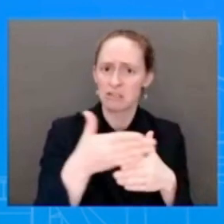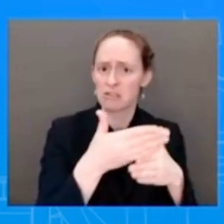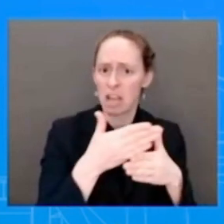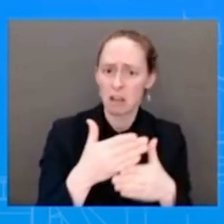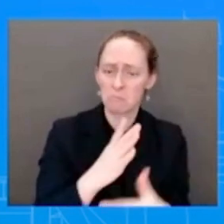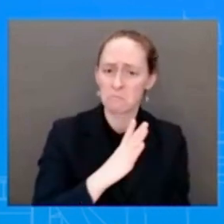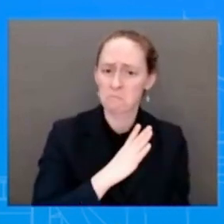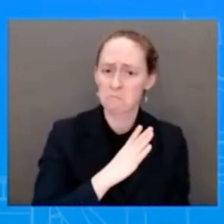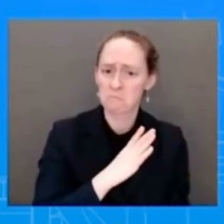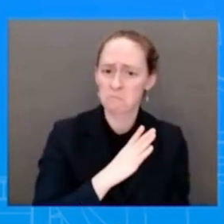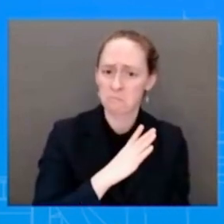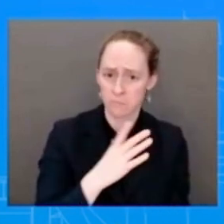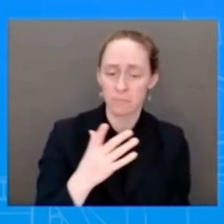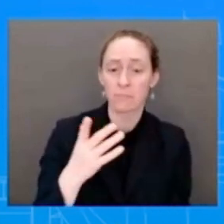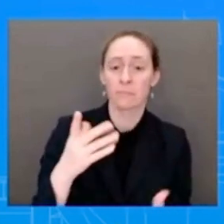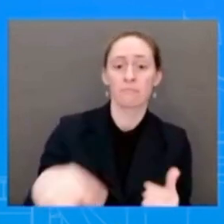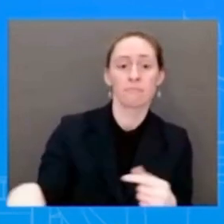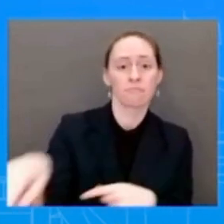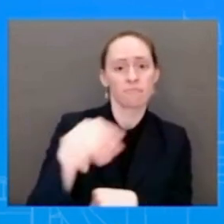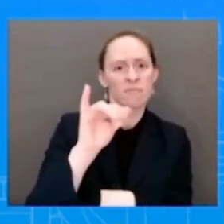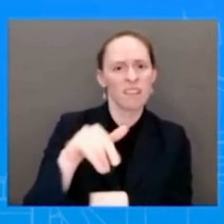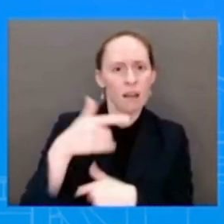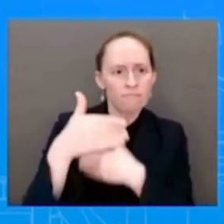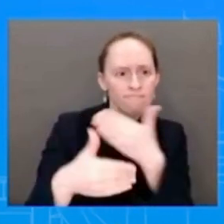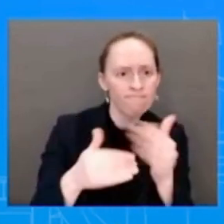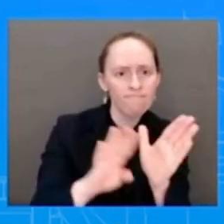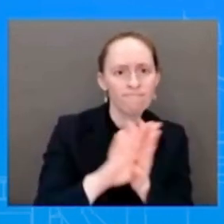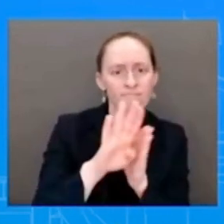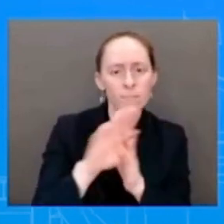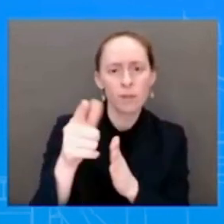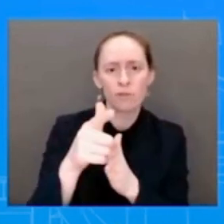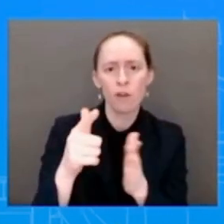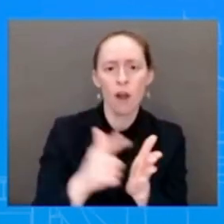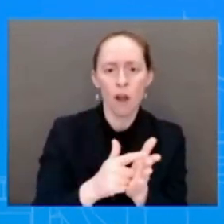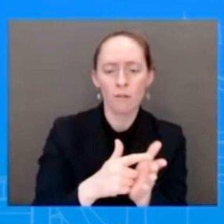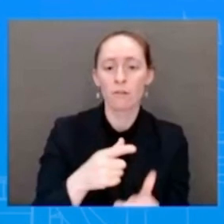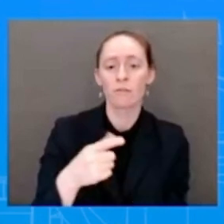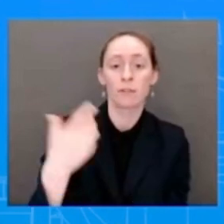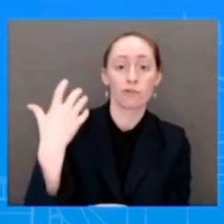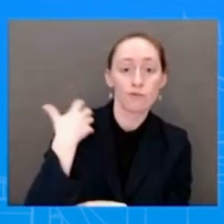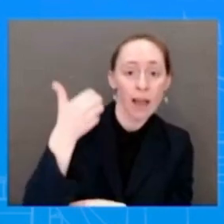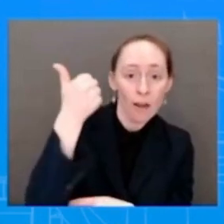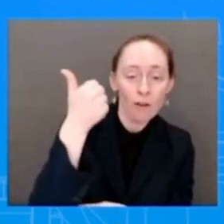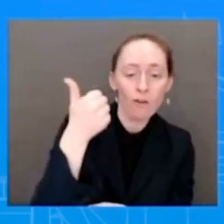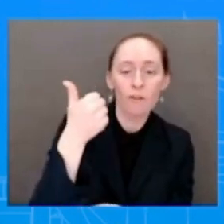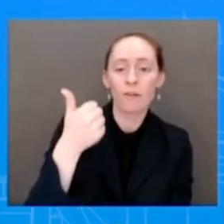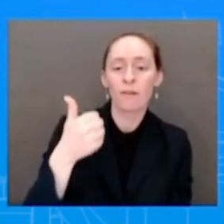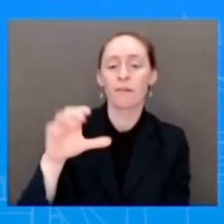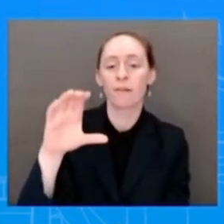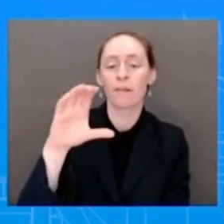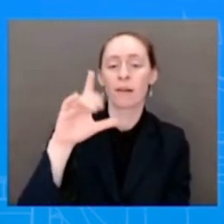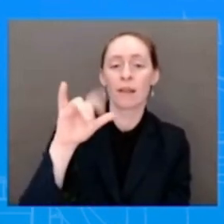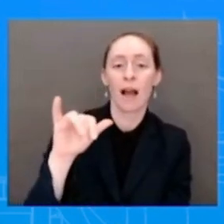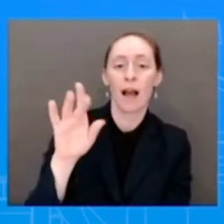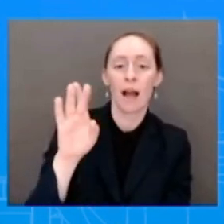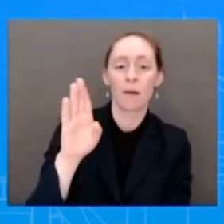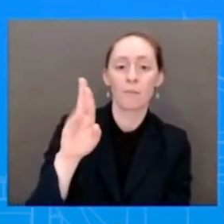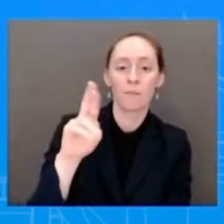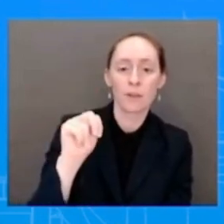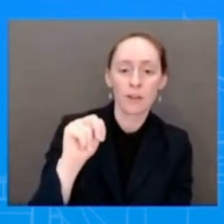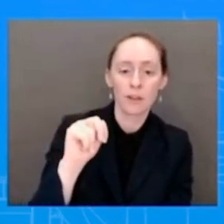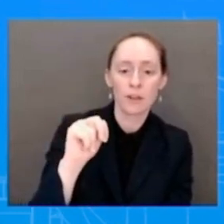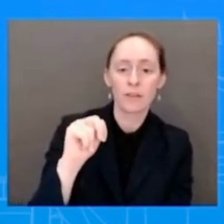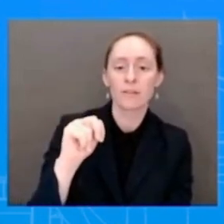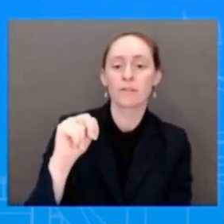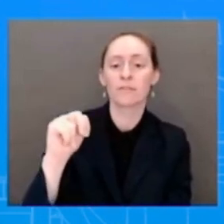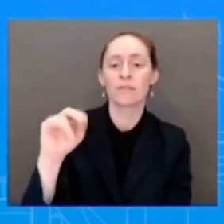Harsford, obviously the chair is going to be here, Representative Clyburn, Representative Neguse, Representative Jackson Lee. We have Senator Booker